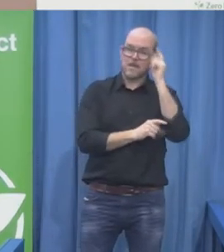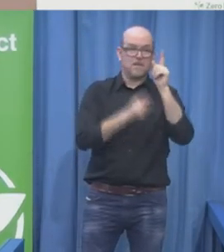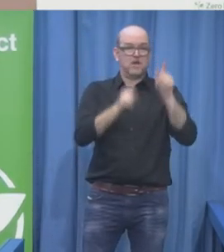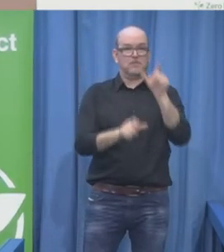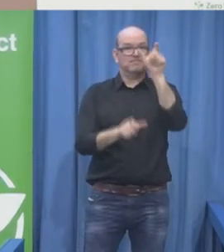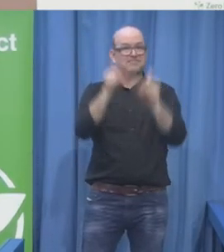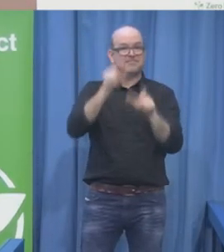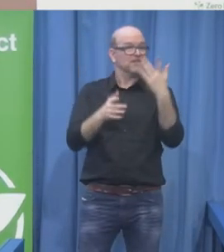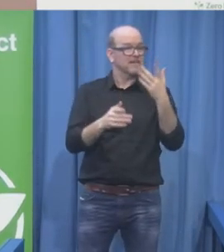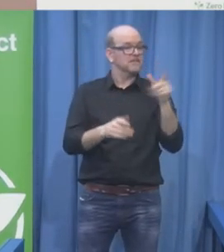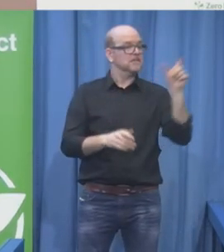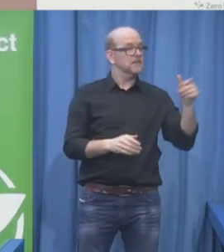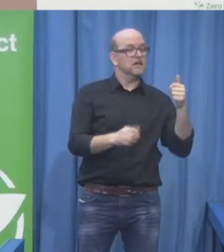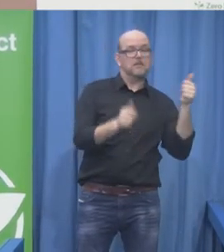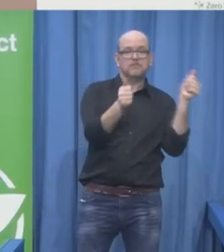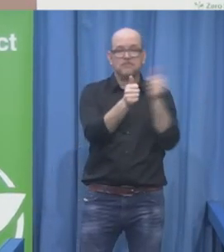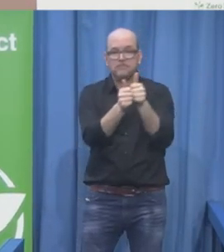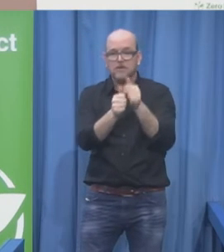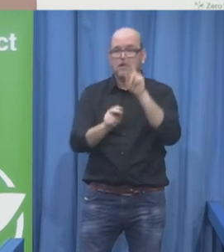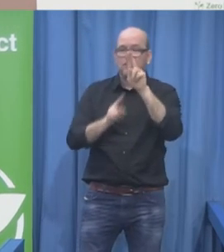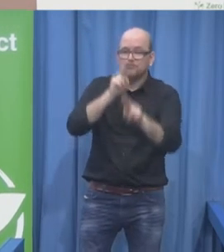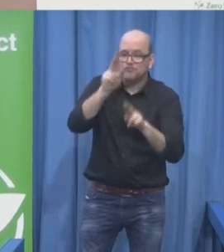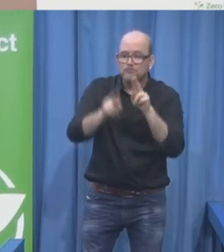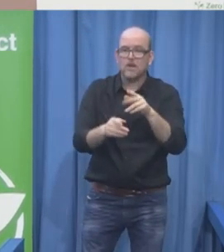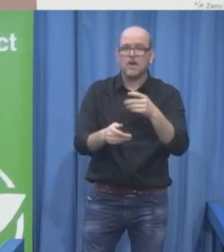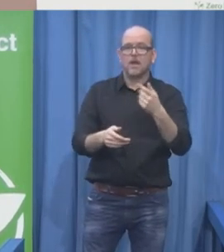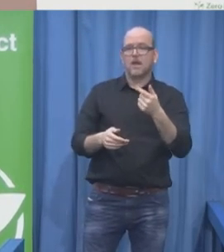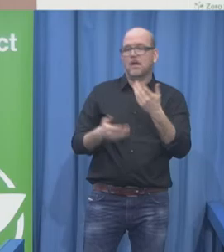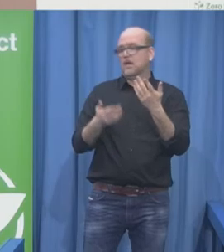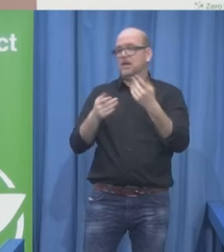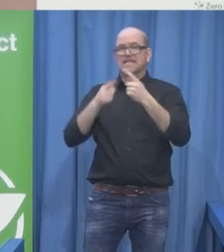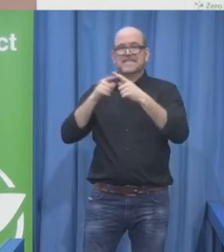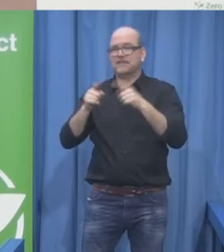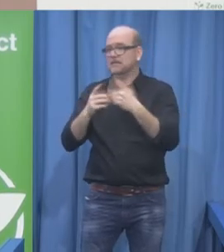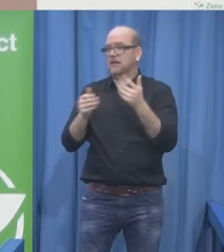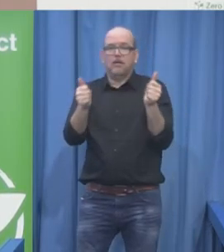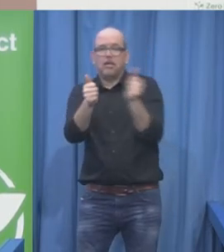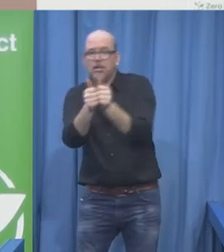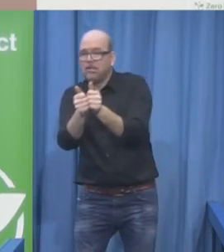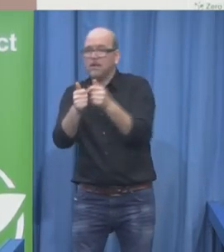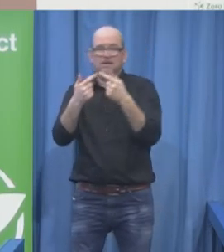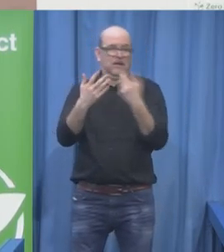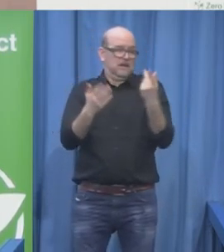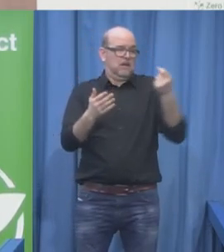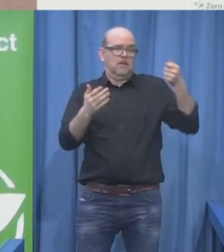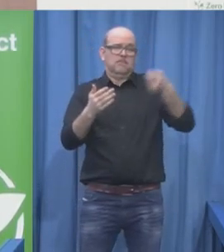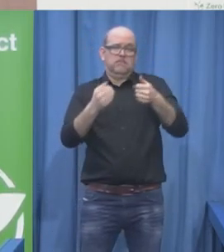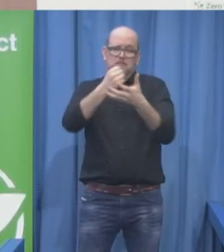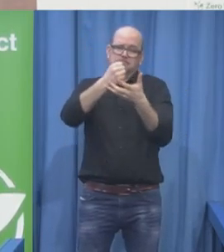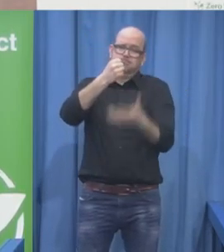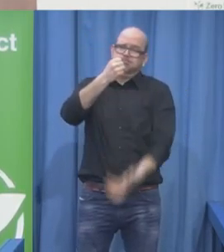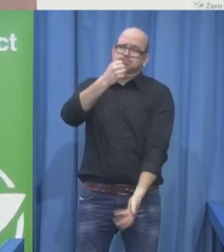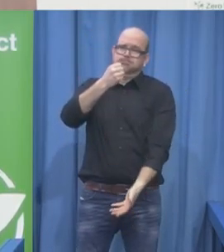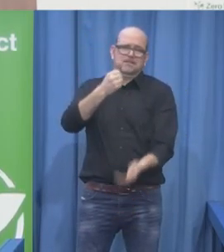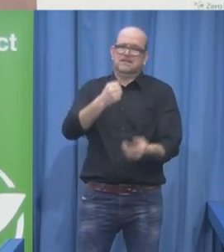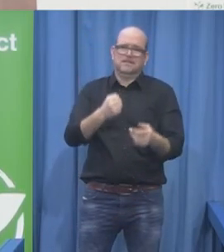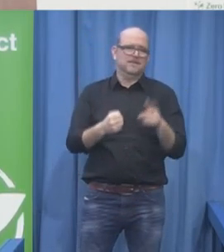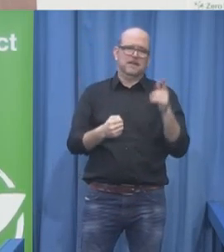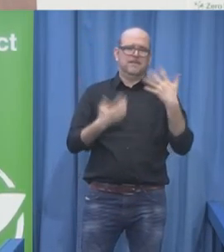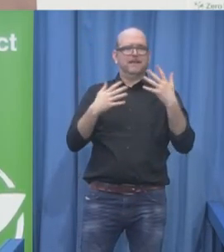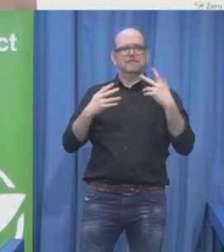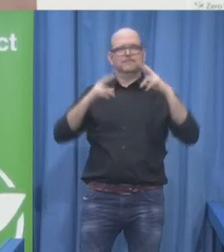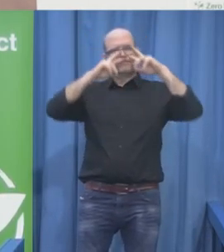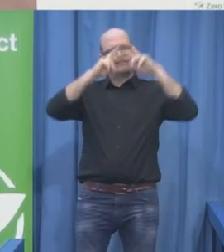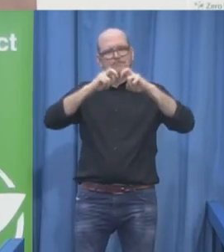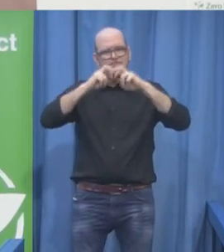costs? Well, about $234 million per year, when actually this person could very well work